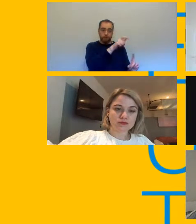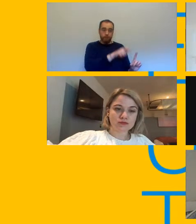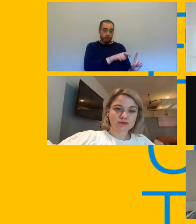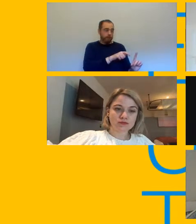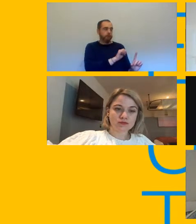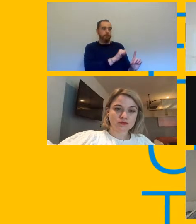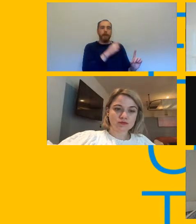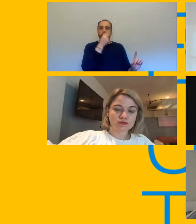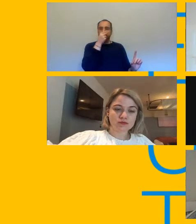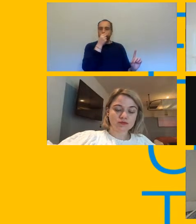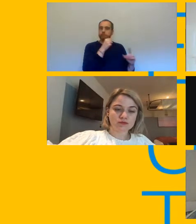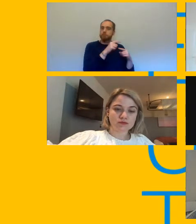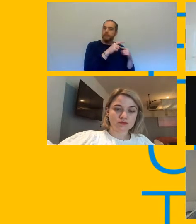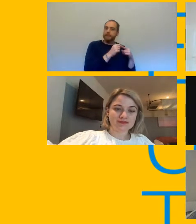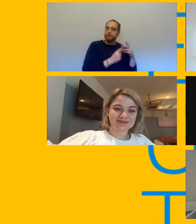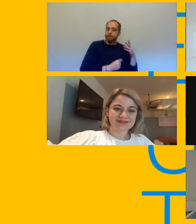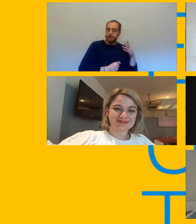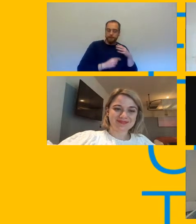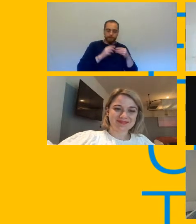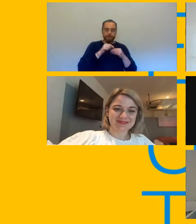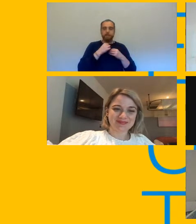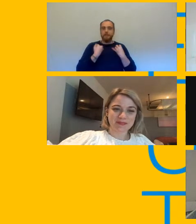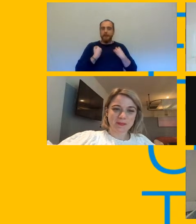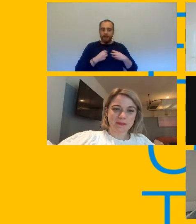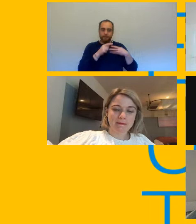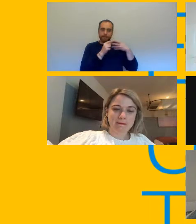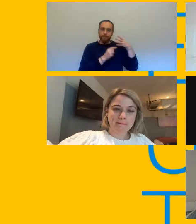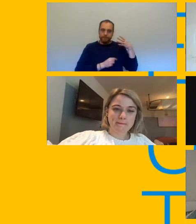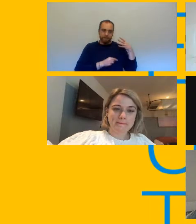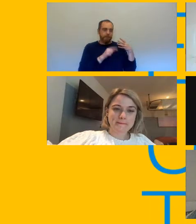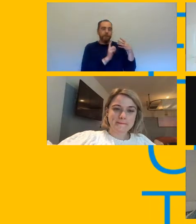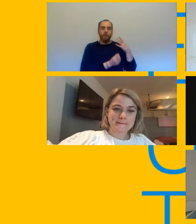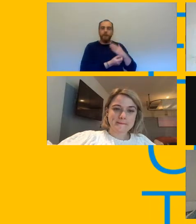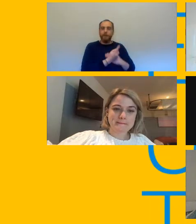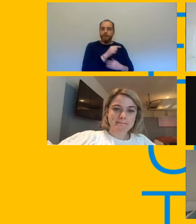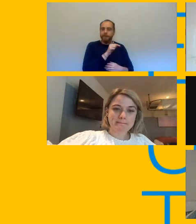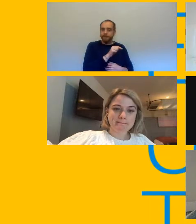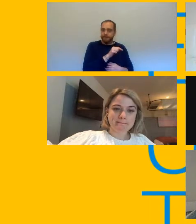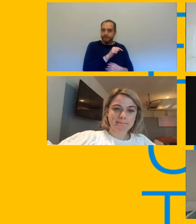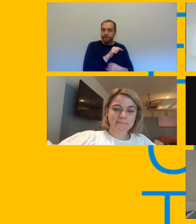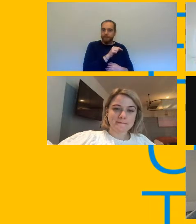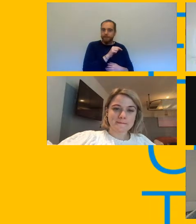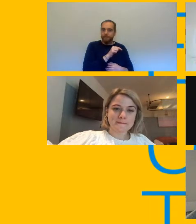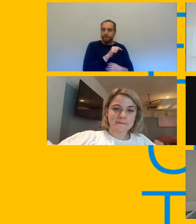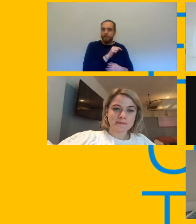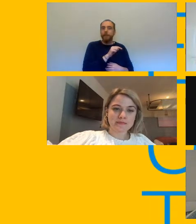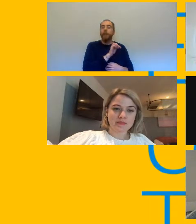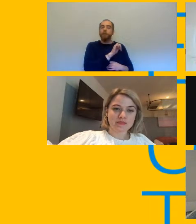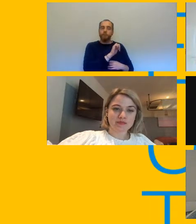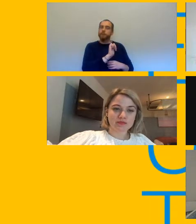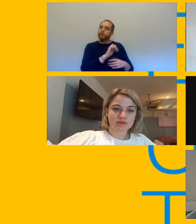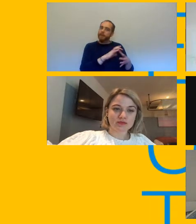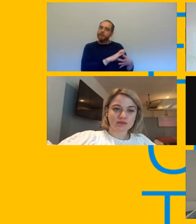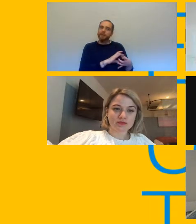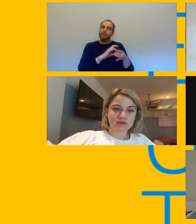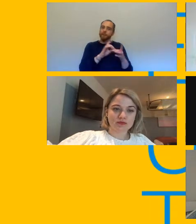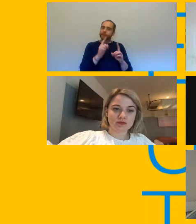what you were just saying thank you ed and what you were just saying i don't know if there's anything you want to add on that but it sounds linked to what you were just saying